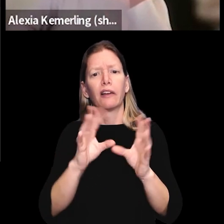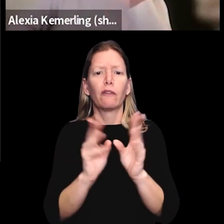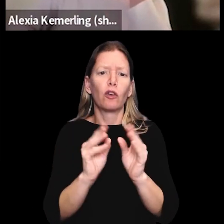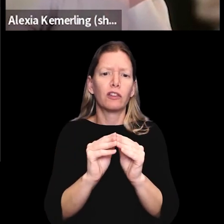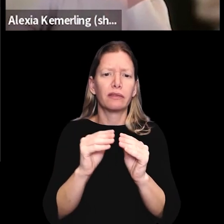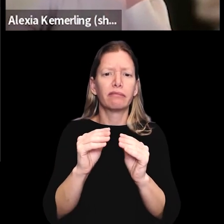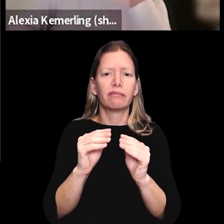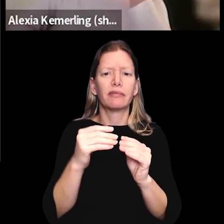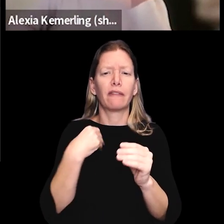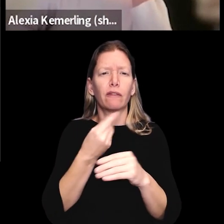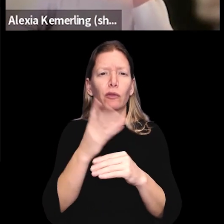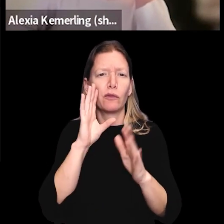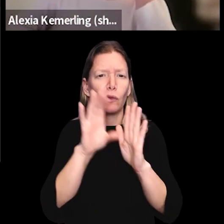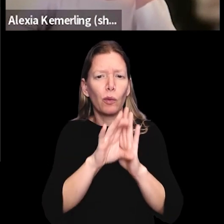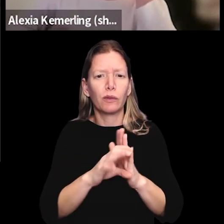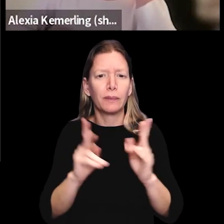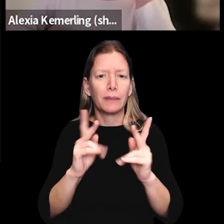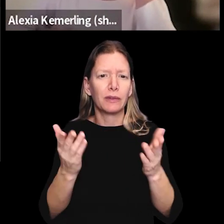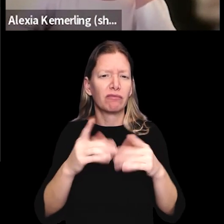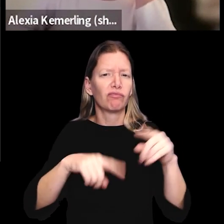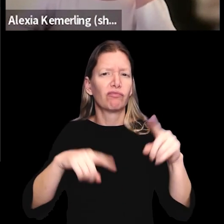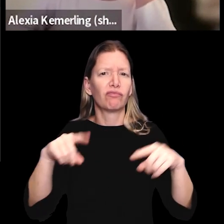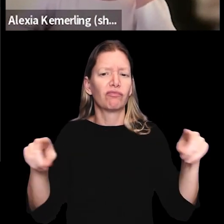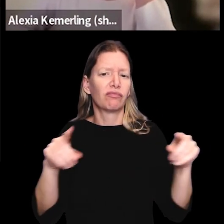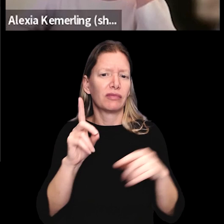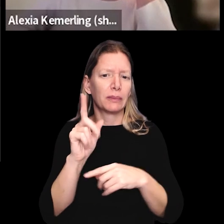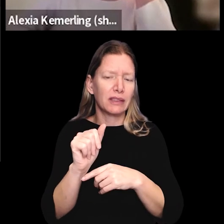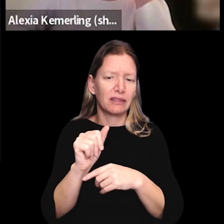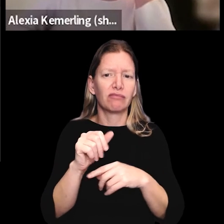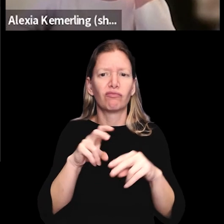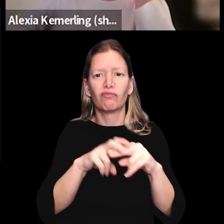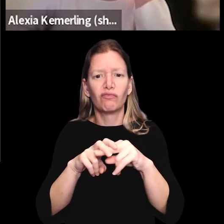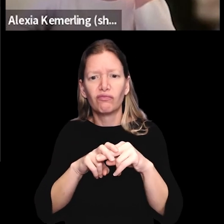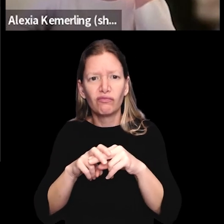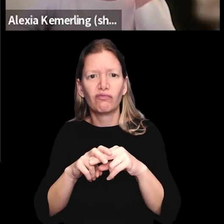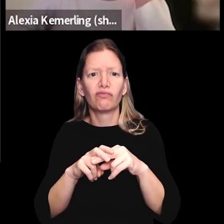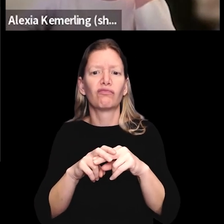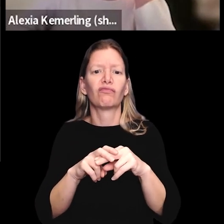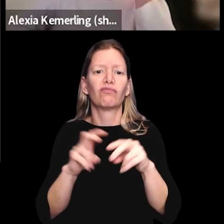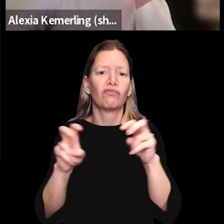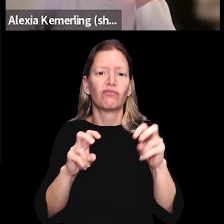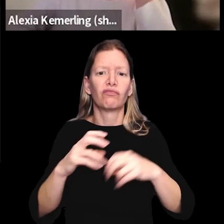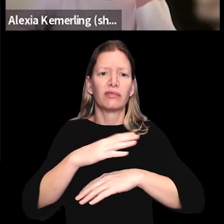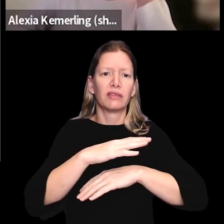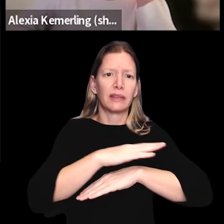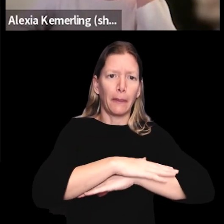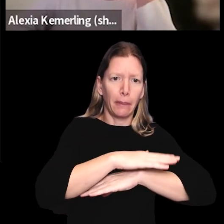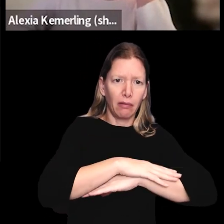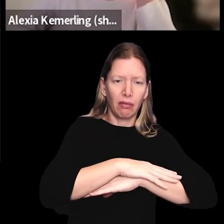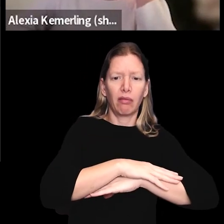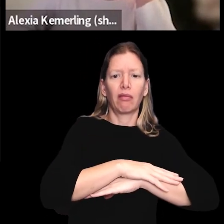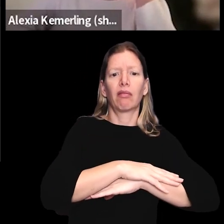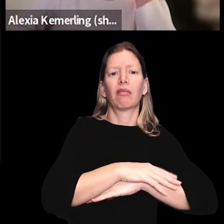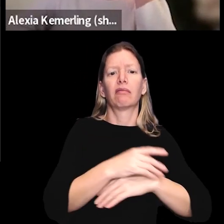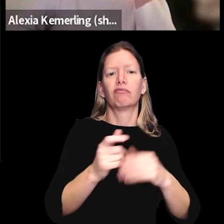candidate forums. So I have a few photos here of people with various disabilities sitting at a